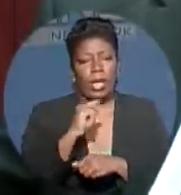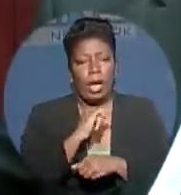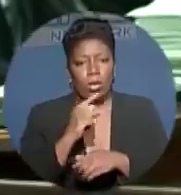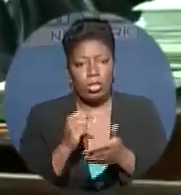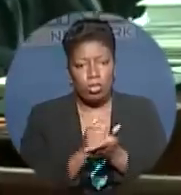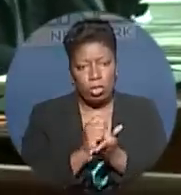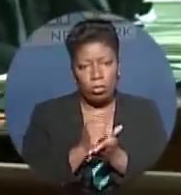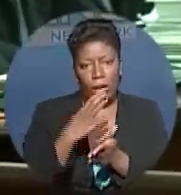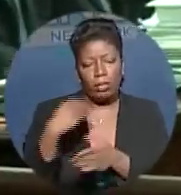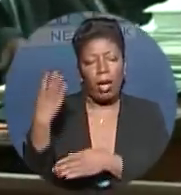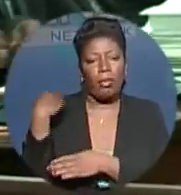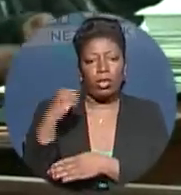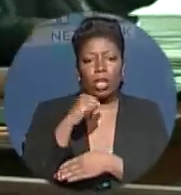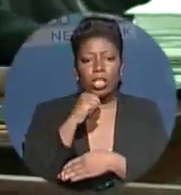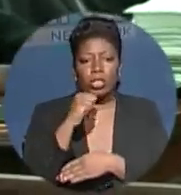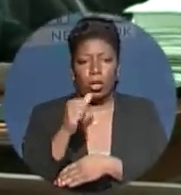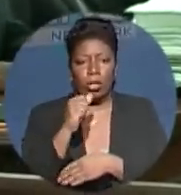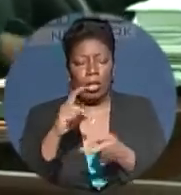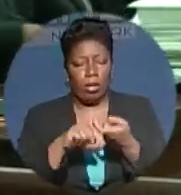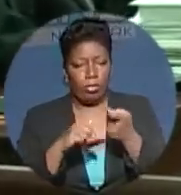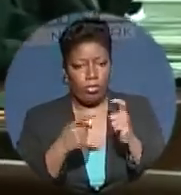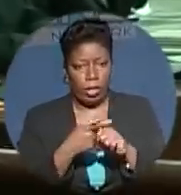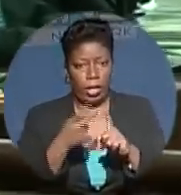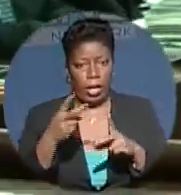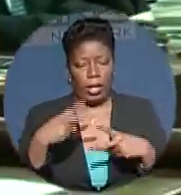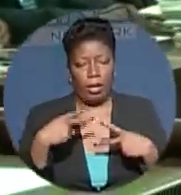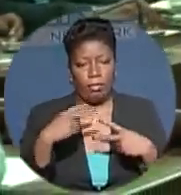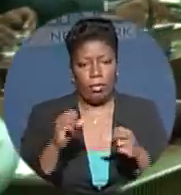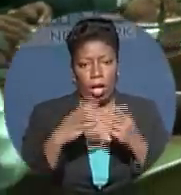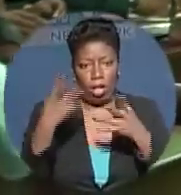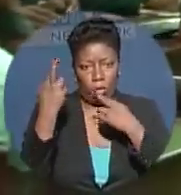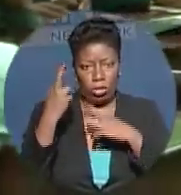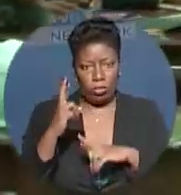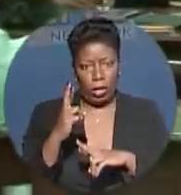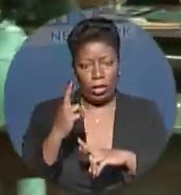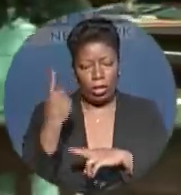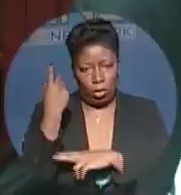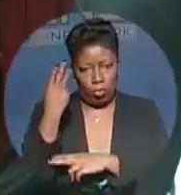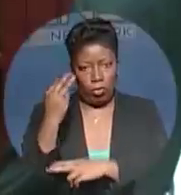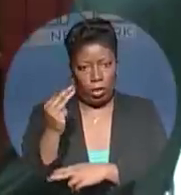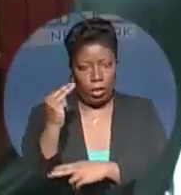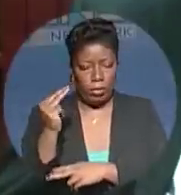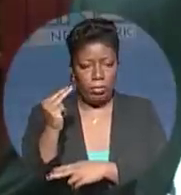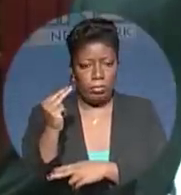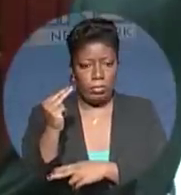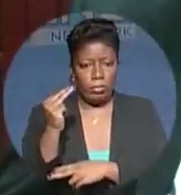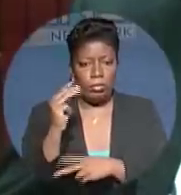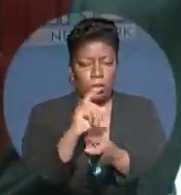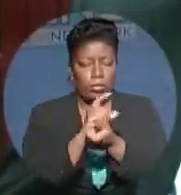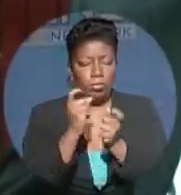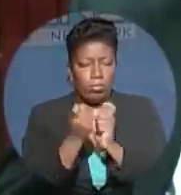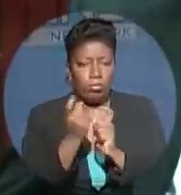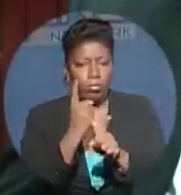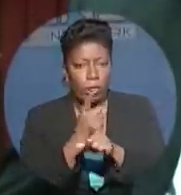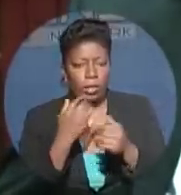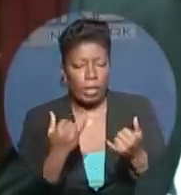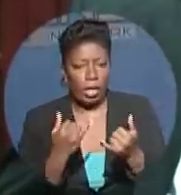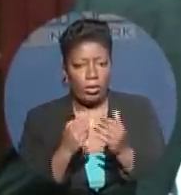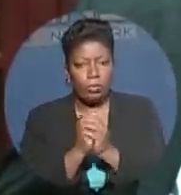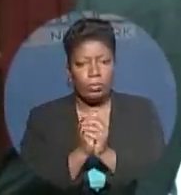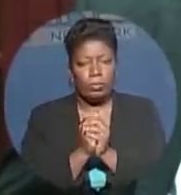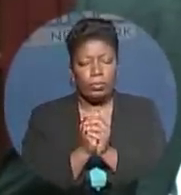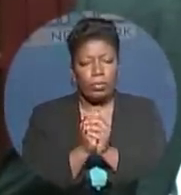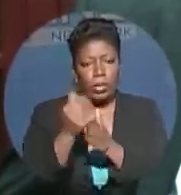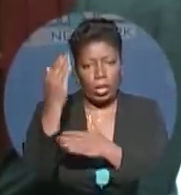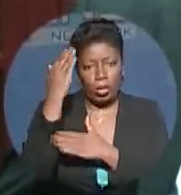as opposed to my friend. I got a lot of respect for Ms. Ingram. Of course, that has been shaken right now, but a lot of respect for Ms. Ingram. But I noticed